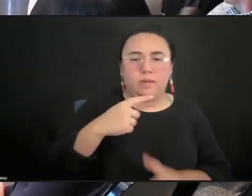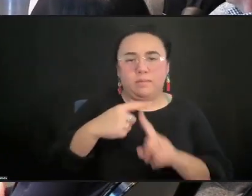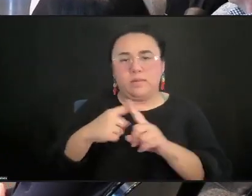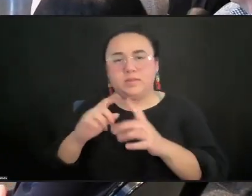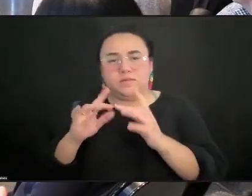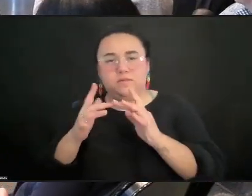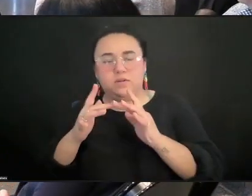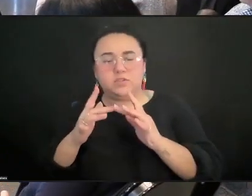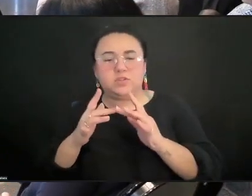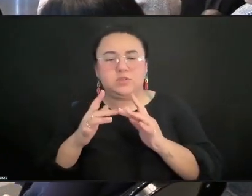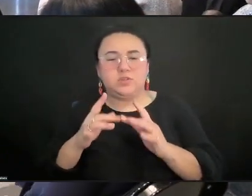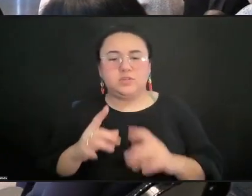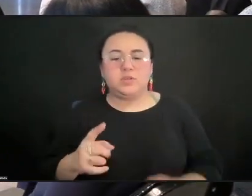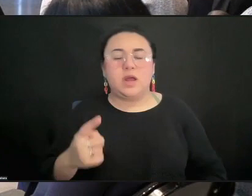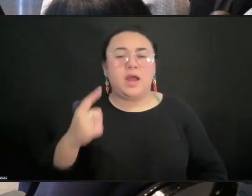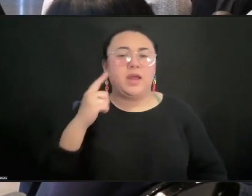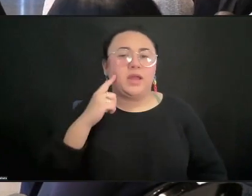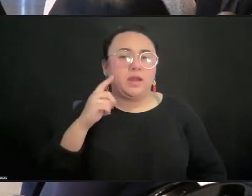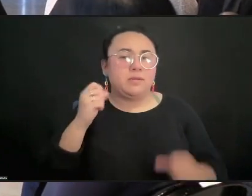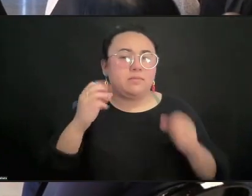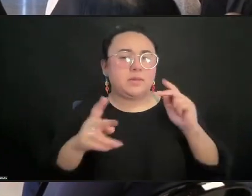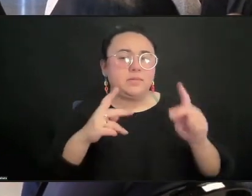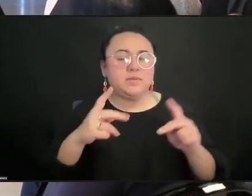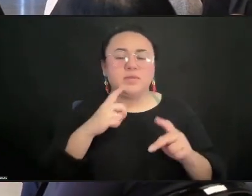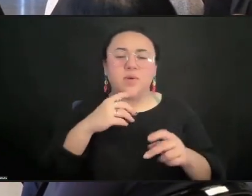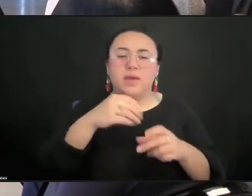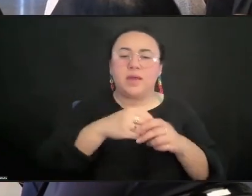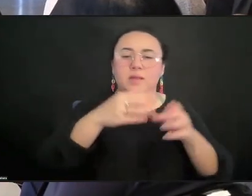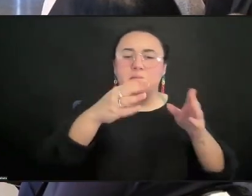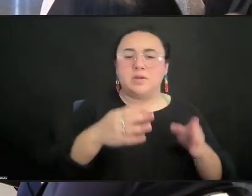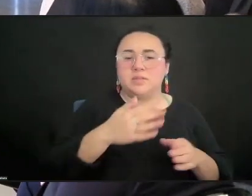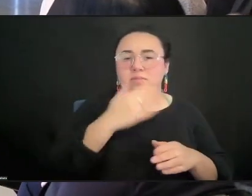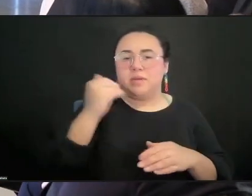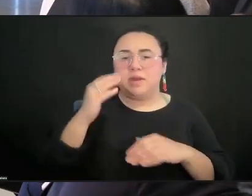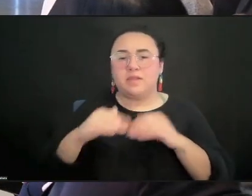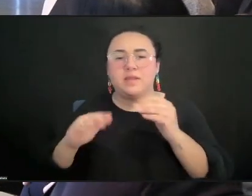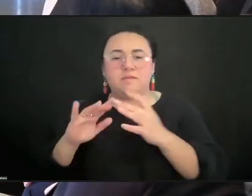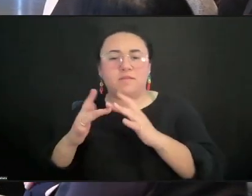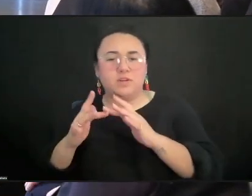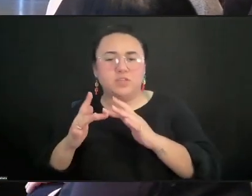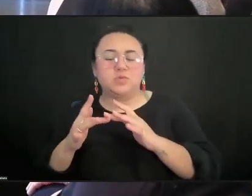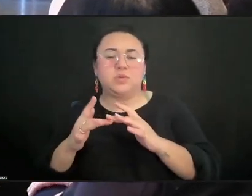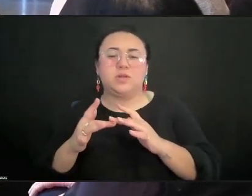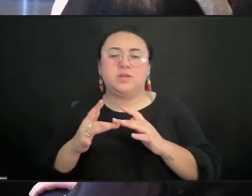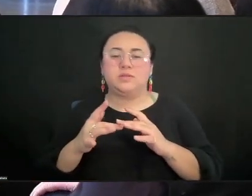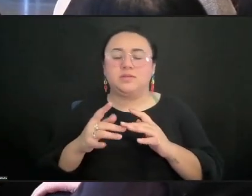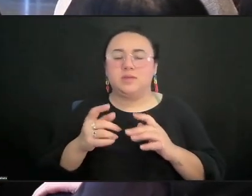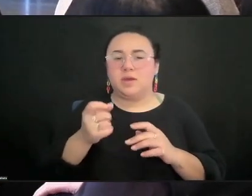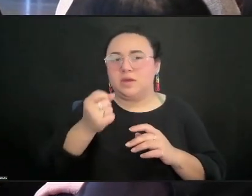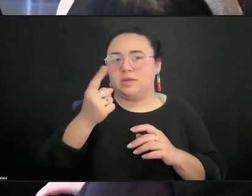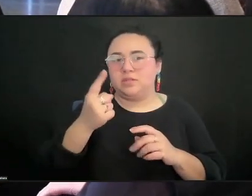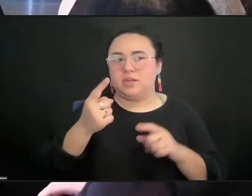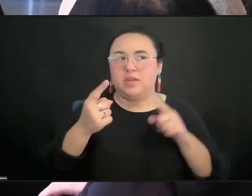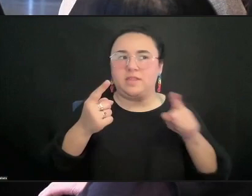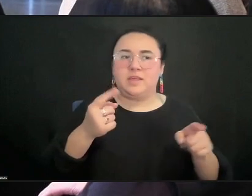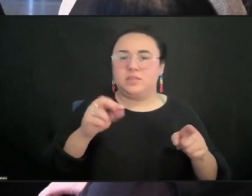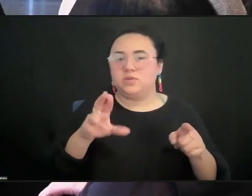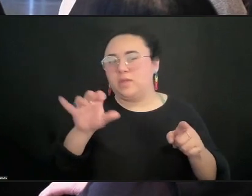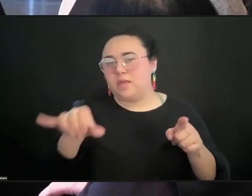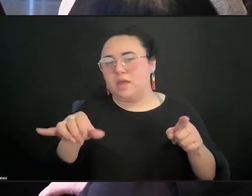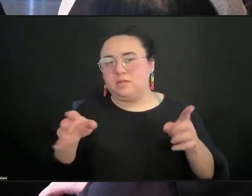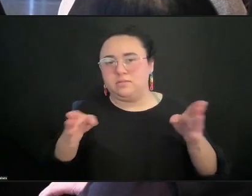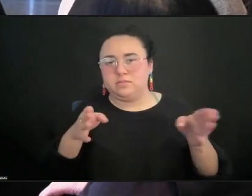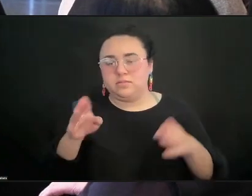-person is always so much better than virtual, or there's a sort of binary understanding of our world, but I think increasingly